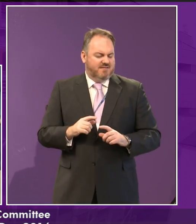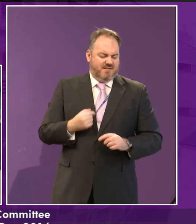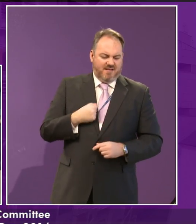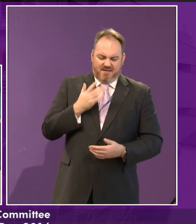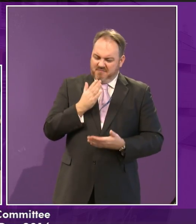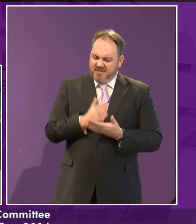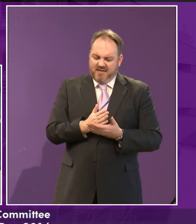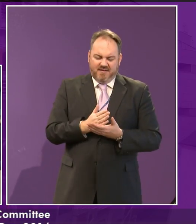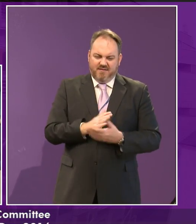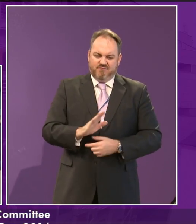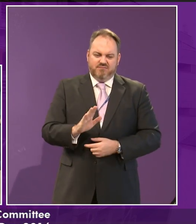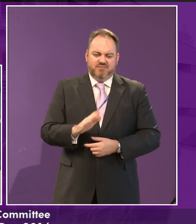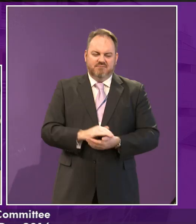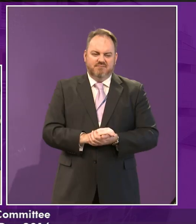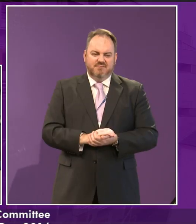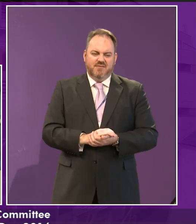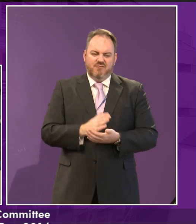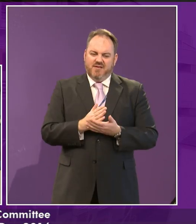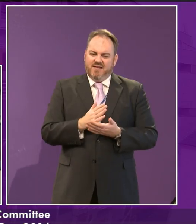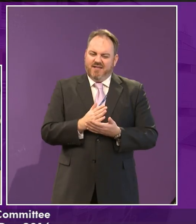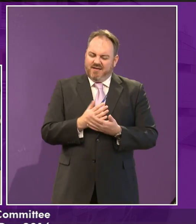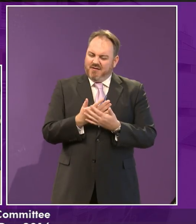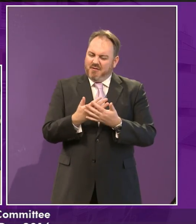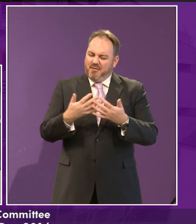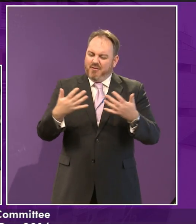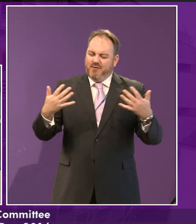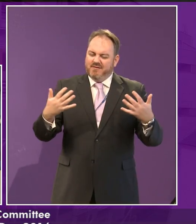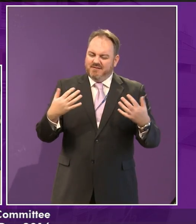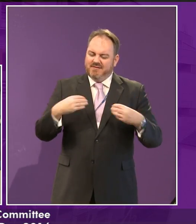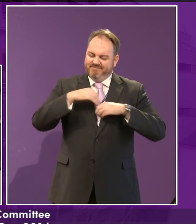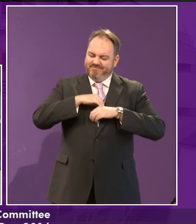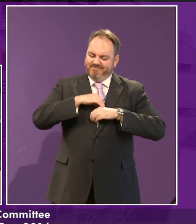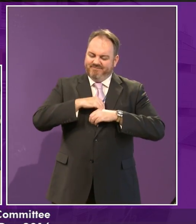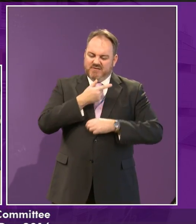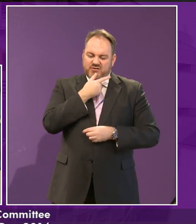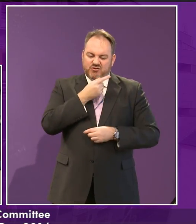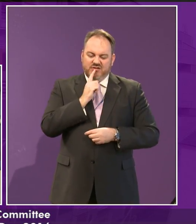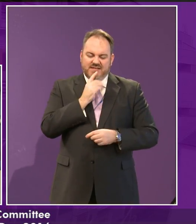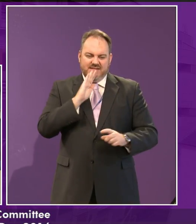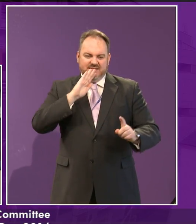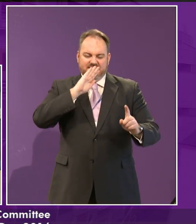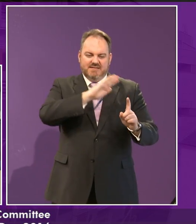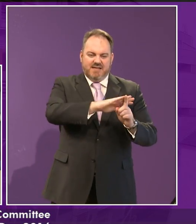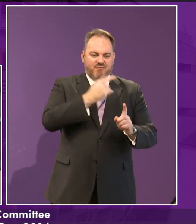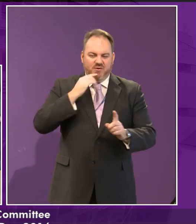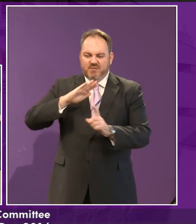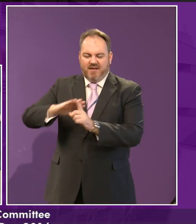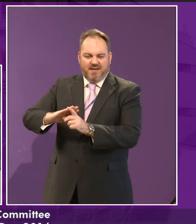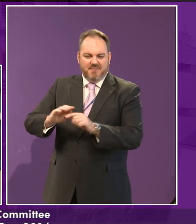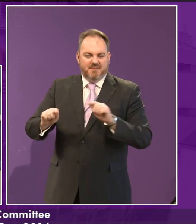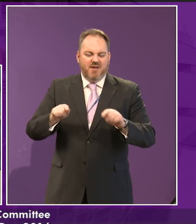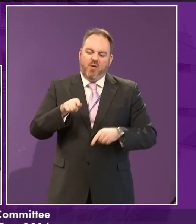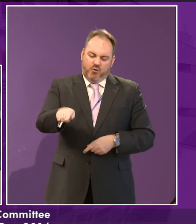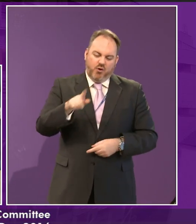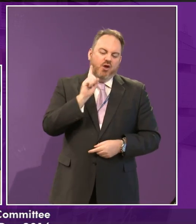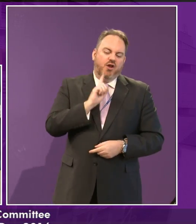it's, like, a lot of people do gender stereotyping because they think, oh, you're